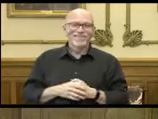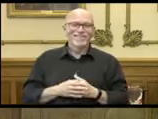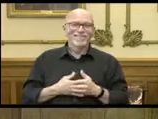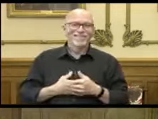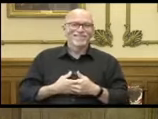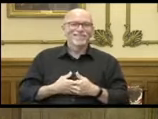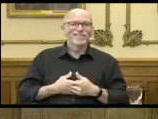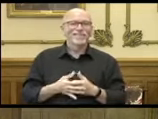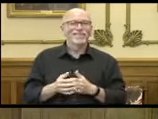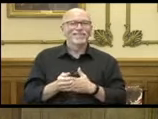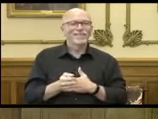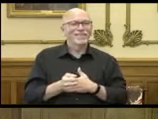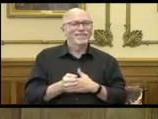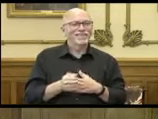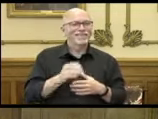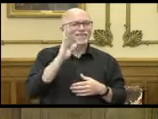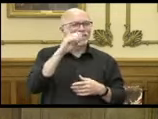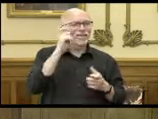Good afternoon, Governor.